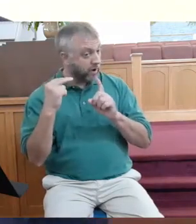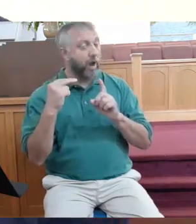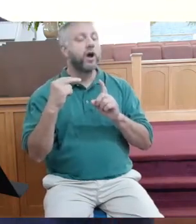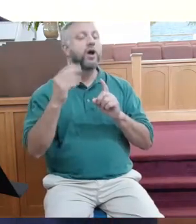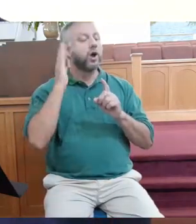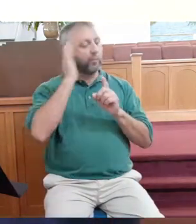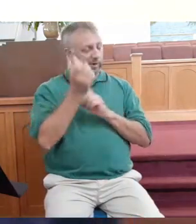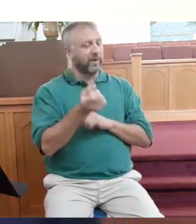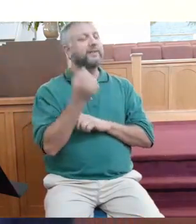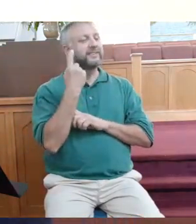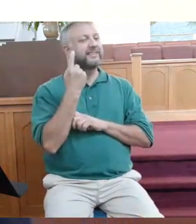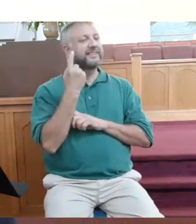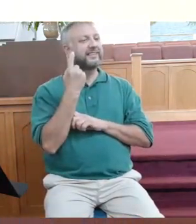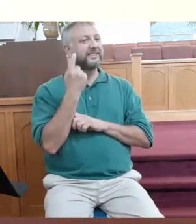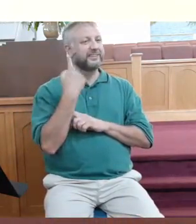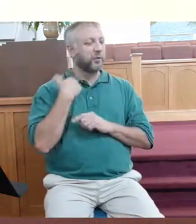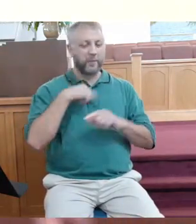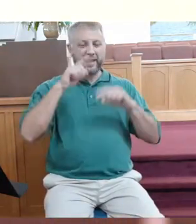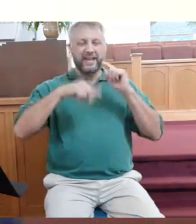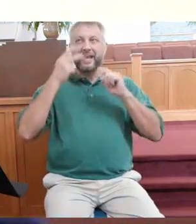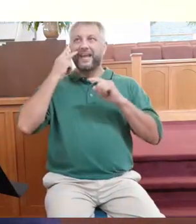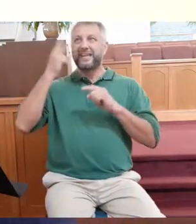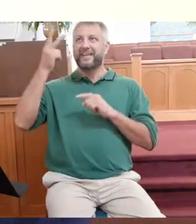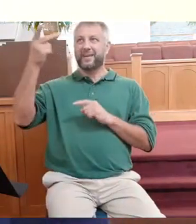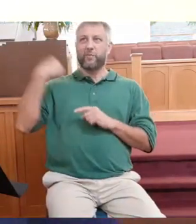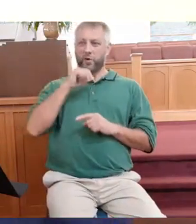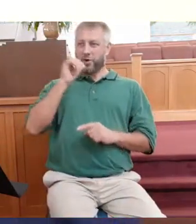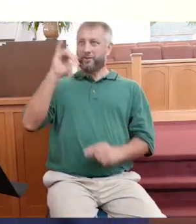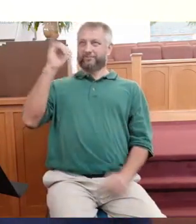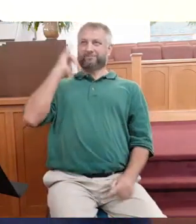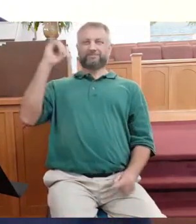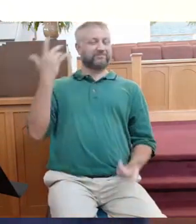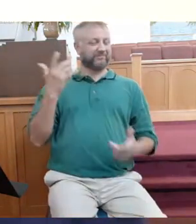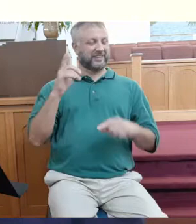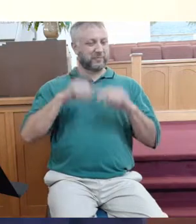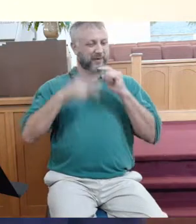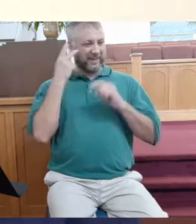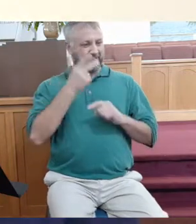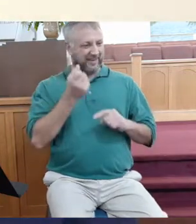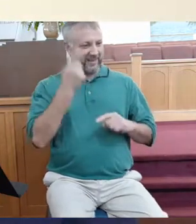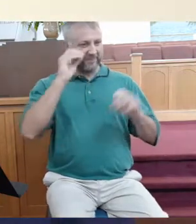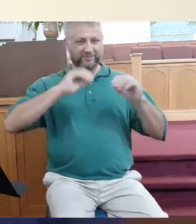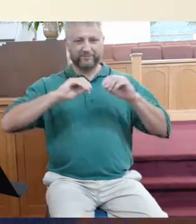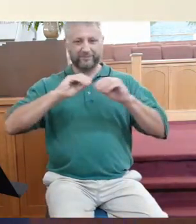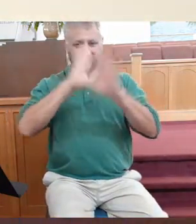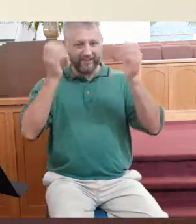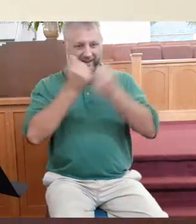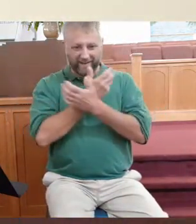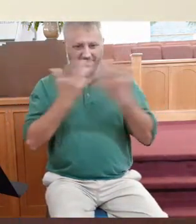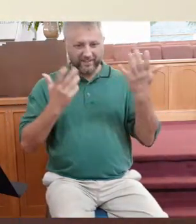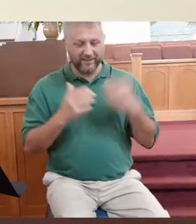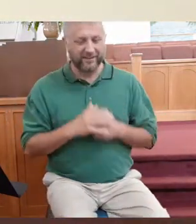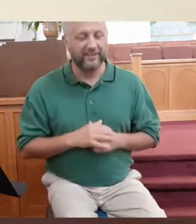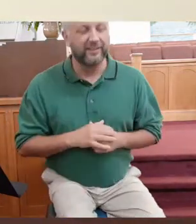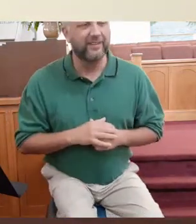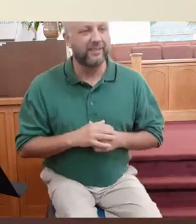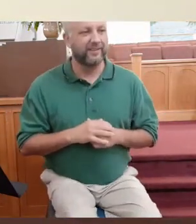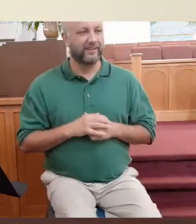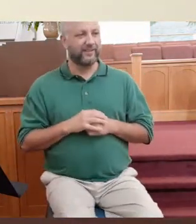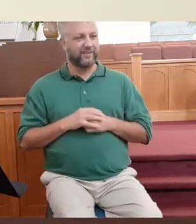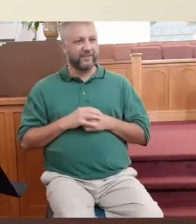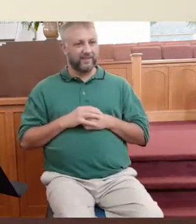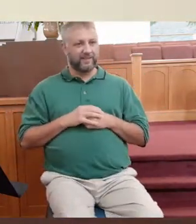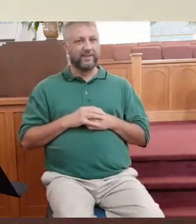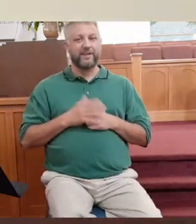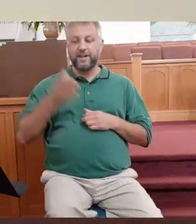anything that happens to us is unfair. As Christians, we have to believe that God knows what He's doing, but watch this church, not that